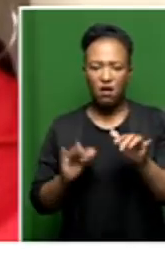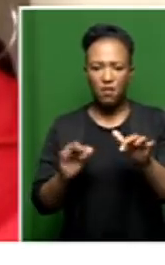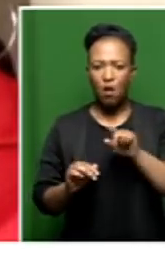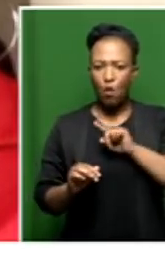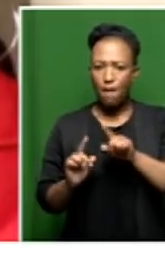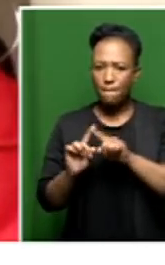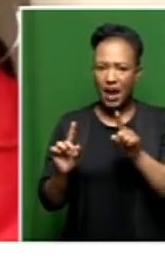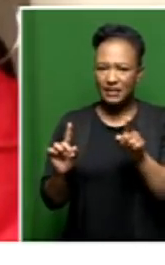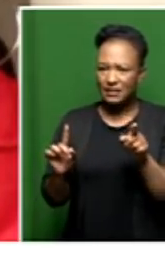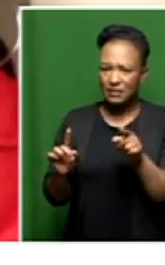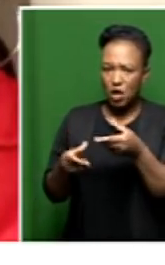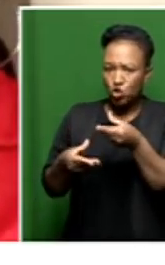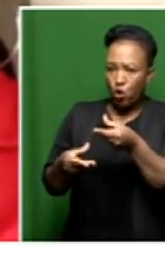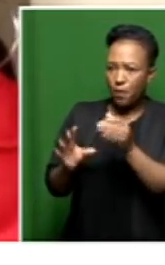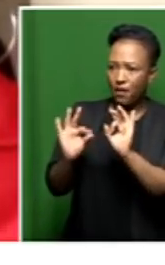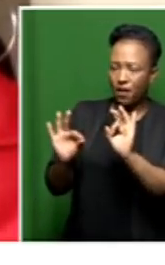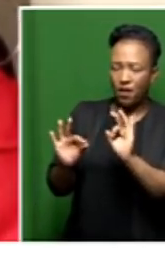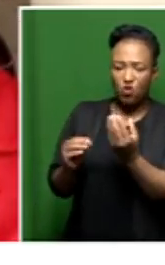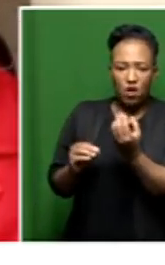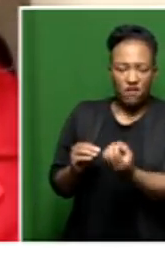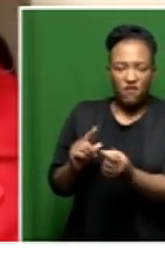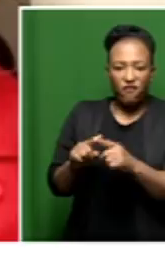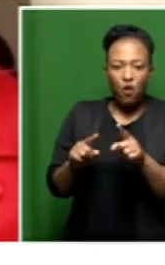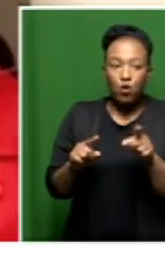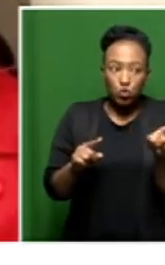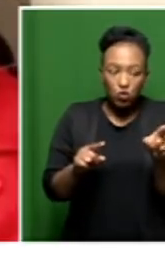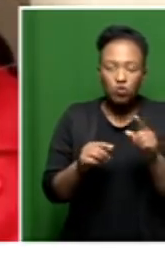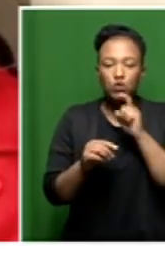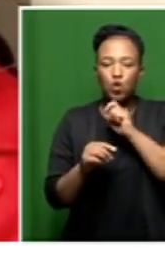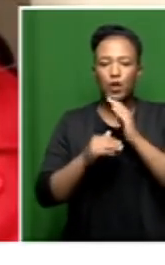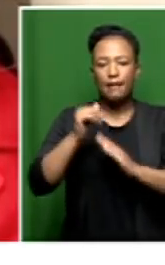still did not have the necessary documentation to occupy the building.